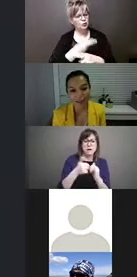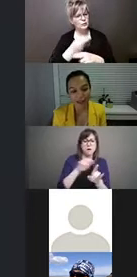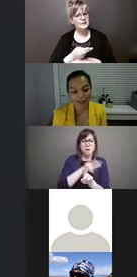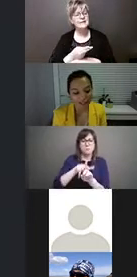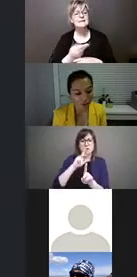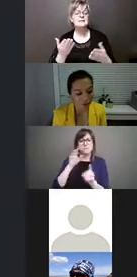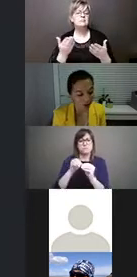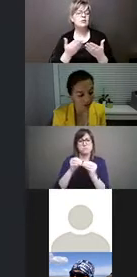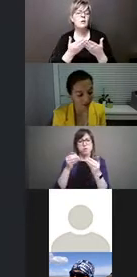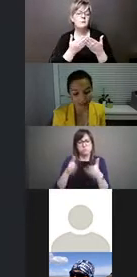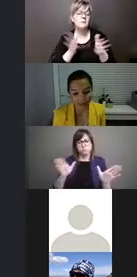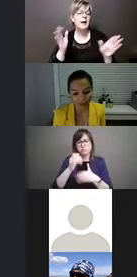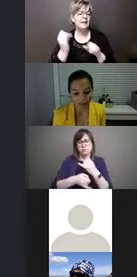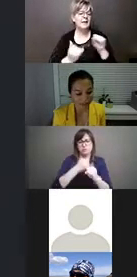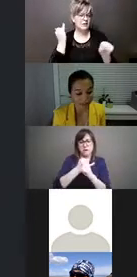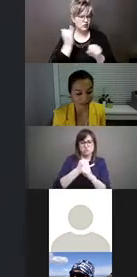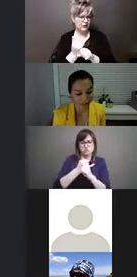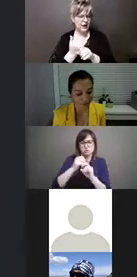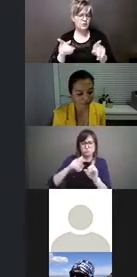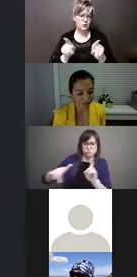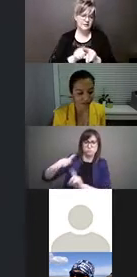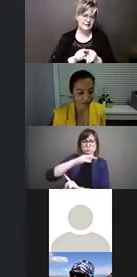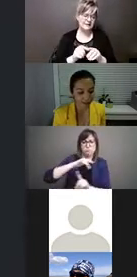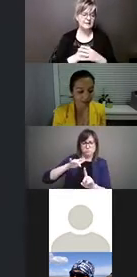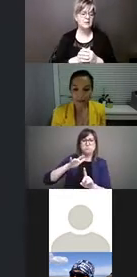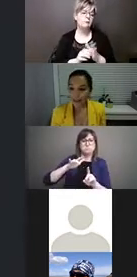broader international context and fostering this discussion.